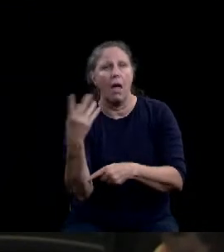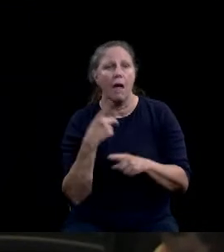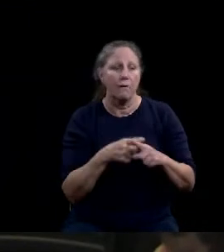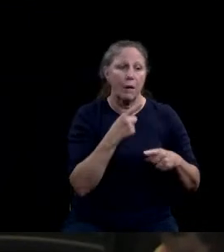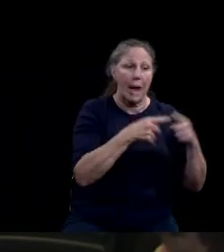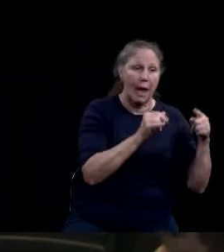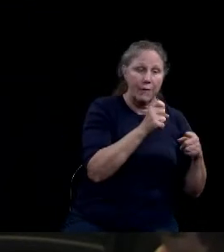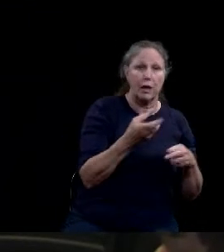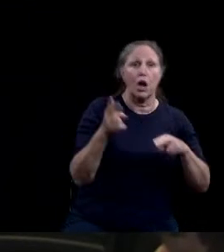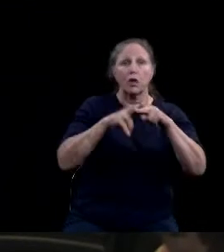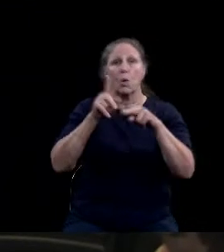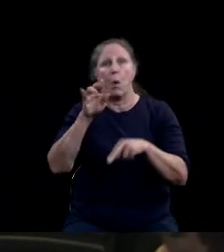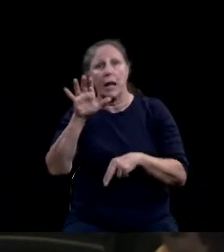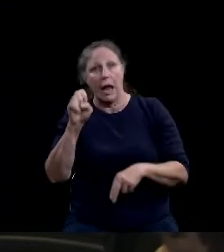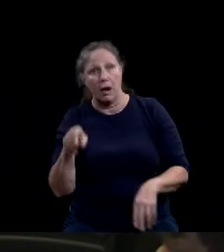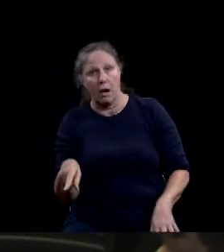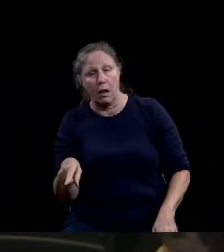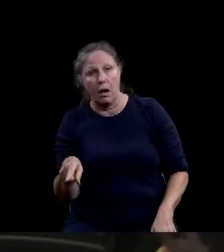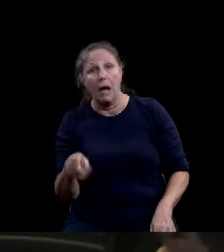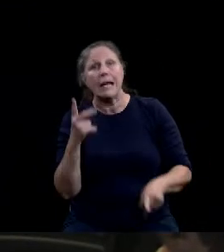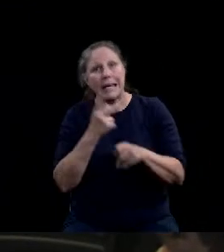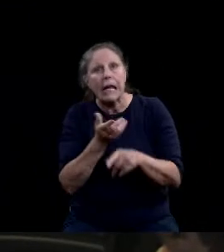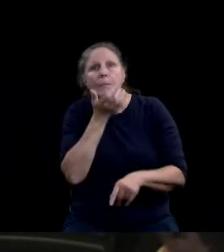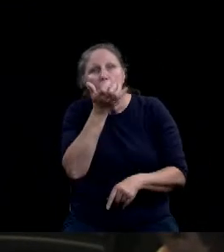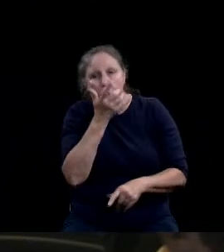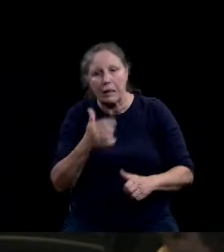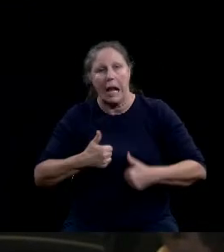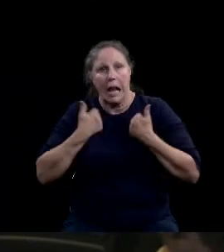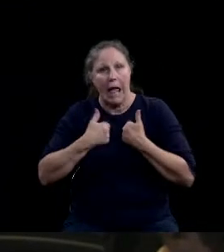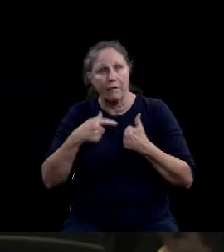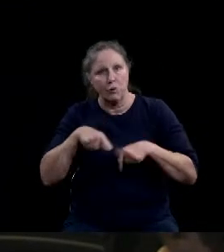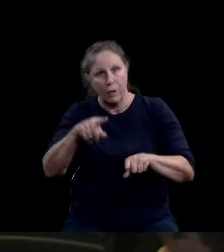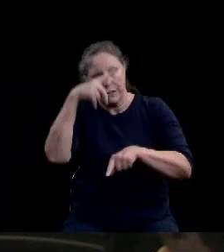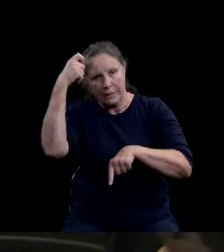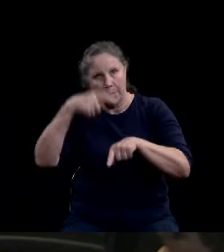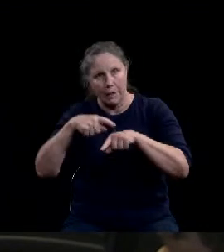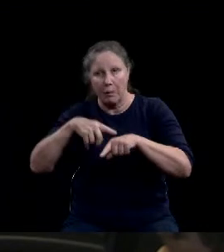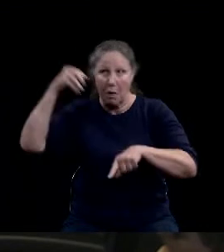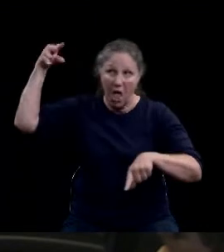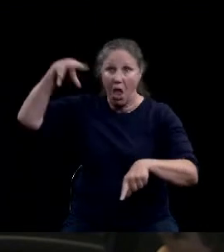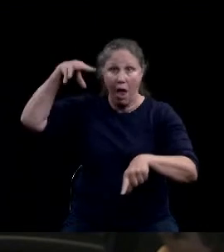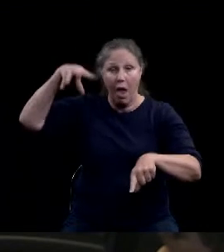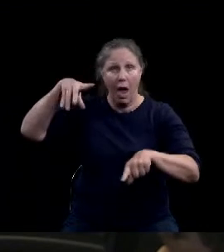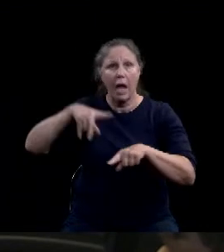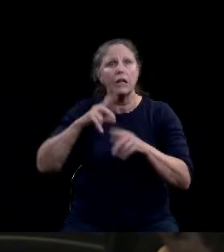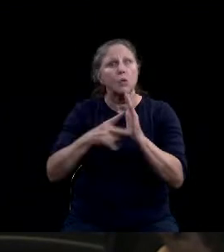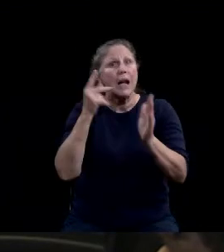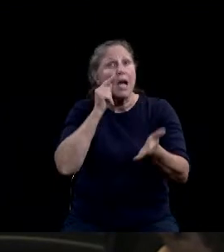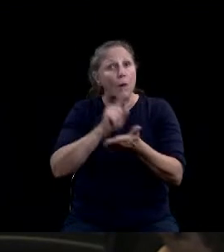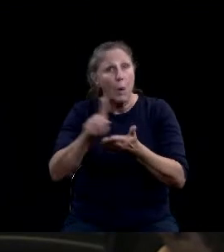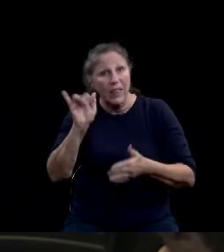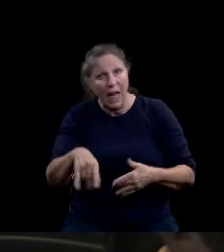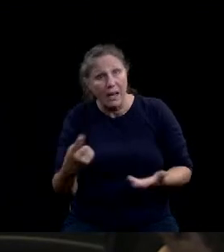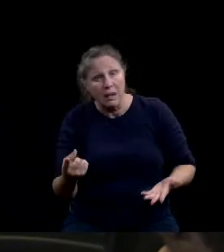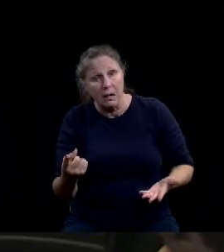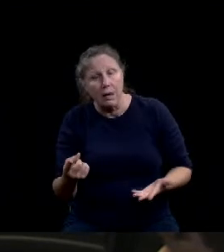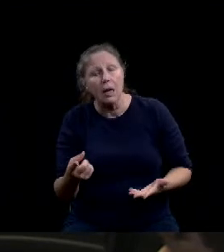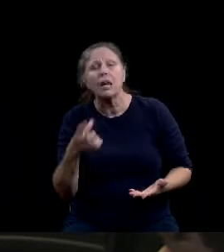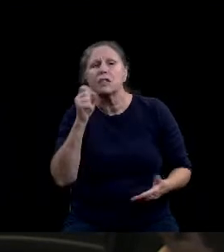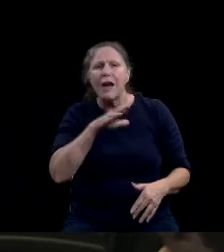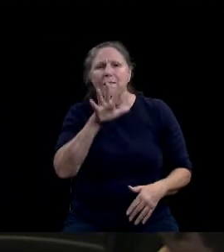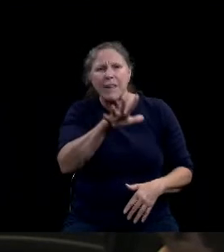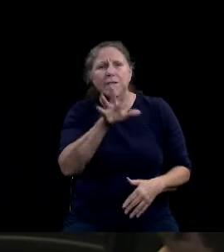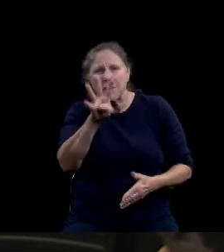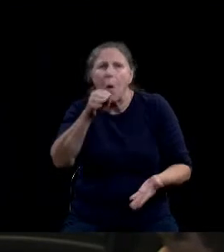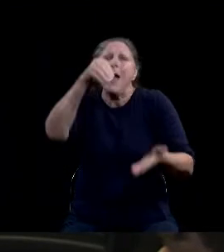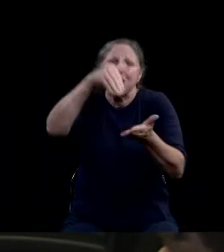the grass alive in the summertime, you're going to have to do that twice a week. So that's 54,000 gallons of water used in one